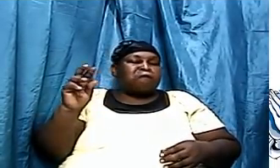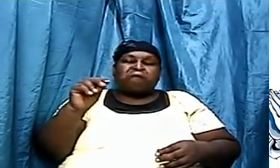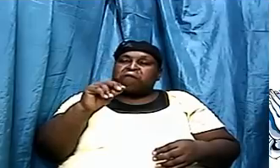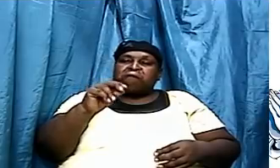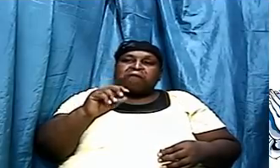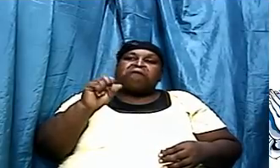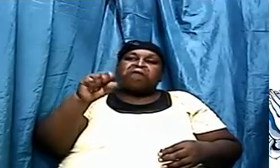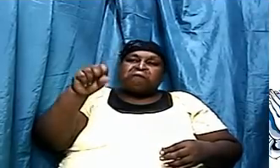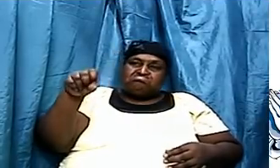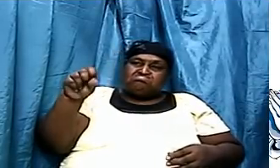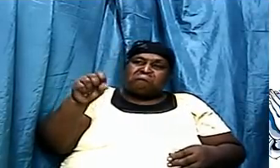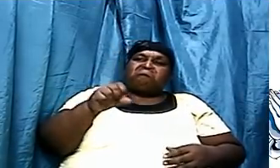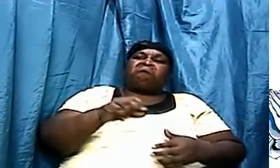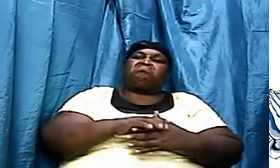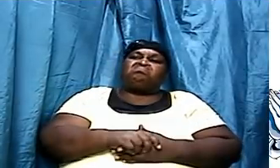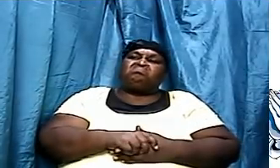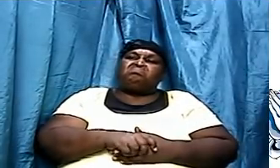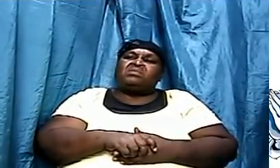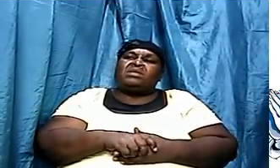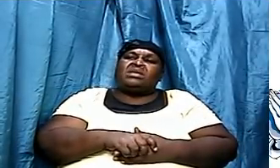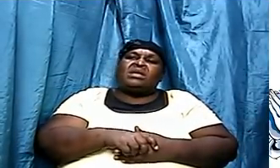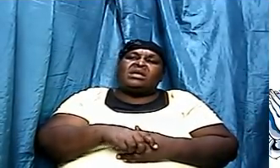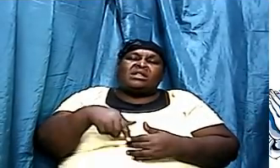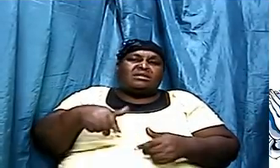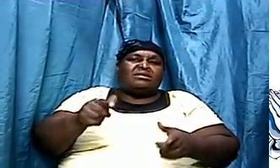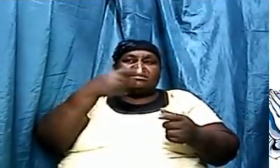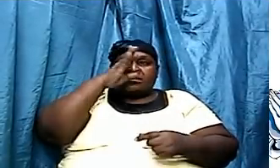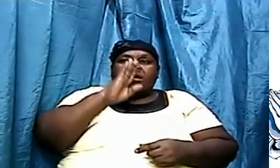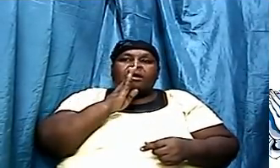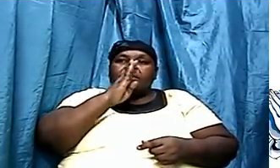said, yeah. Hey, let God be true.